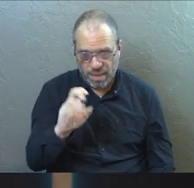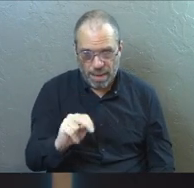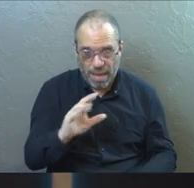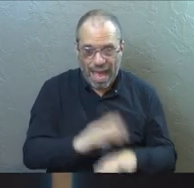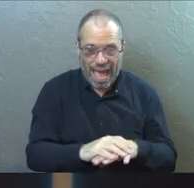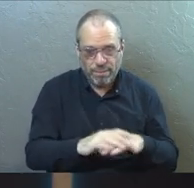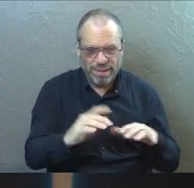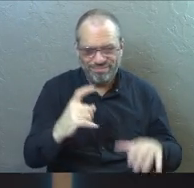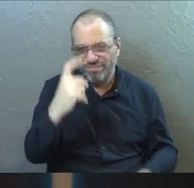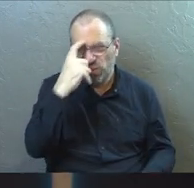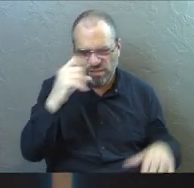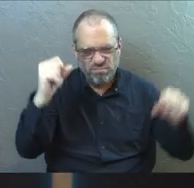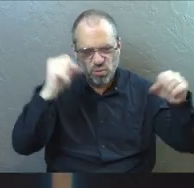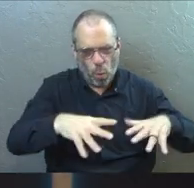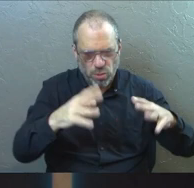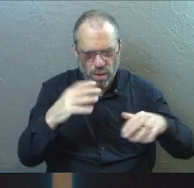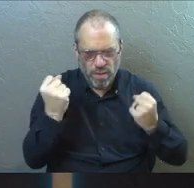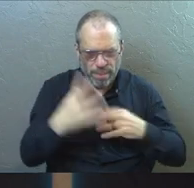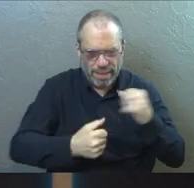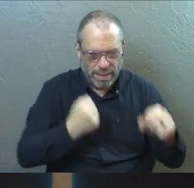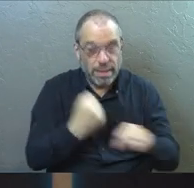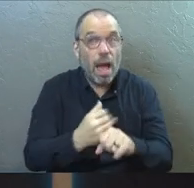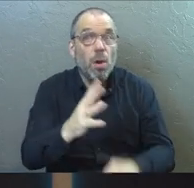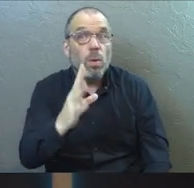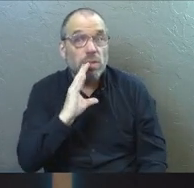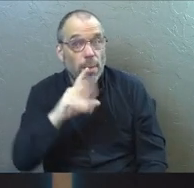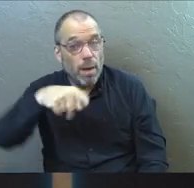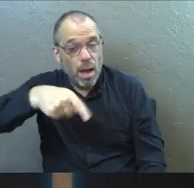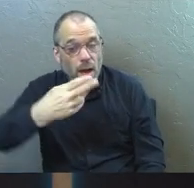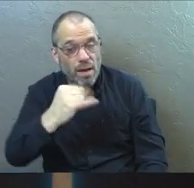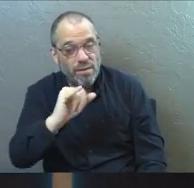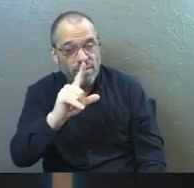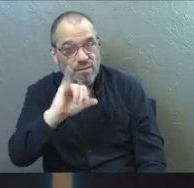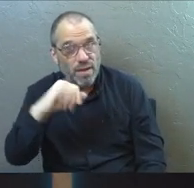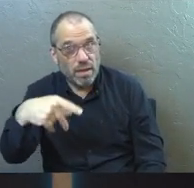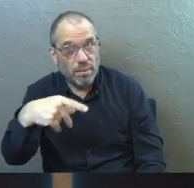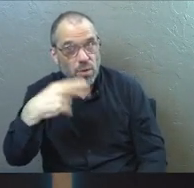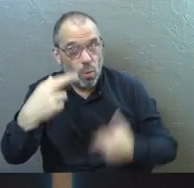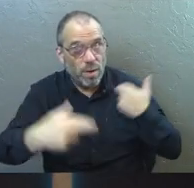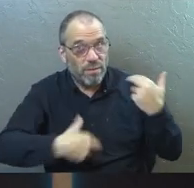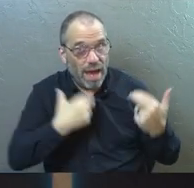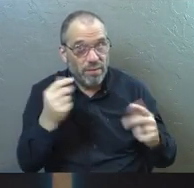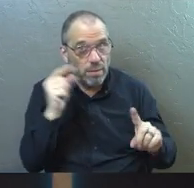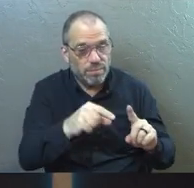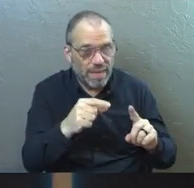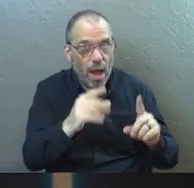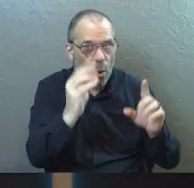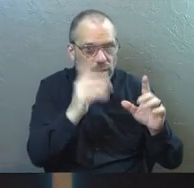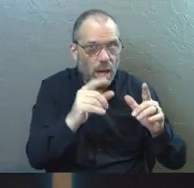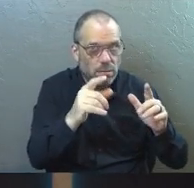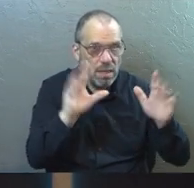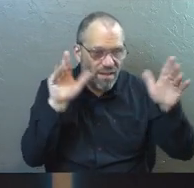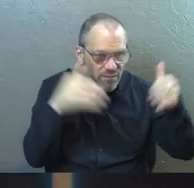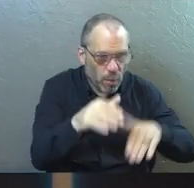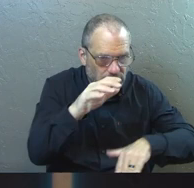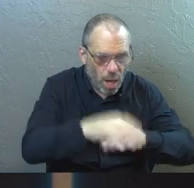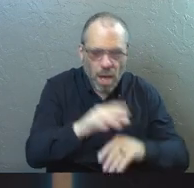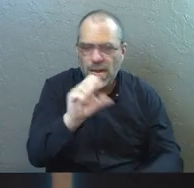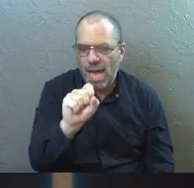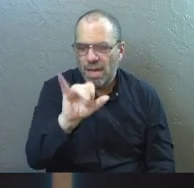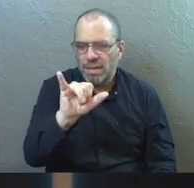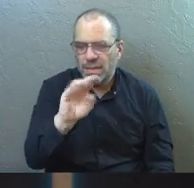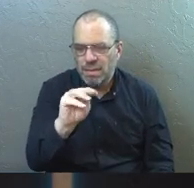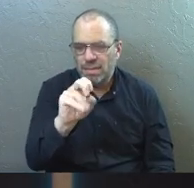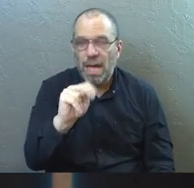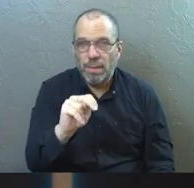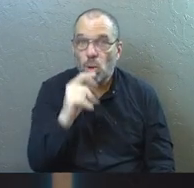sorcerer there for many years. Now, we're still talking about Philip's revival, but we're going to zoom in and get the story of Simon, one